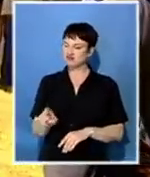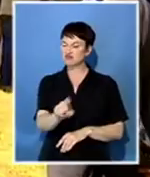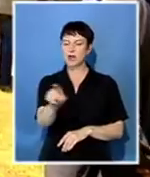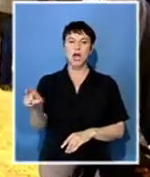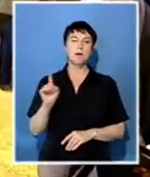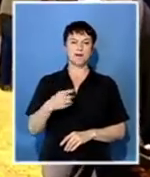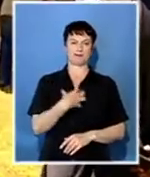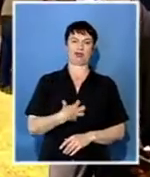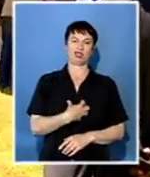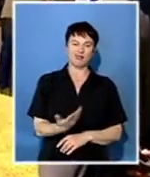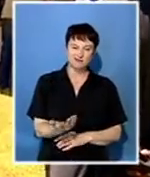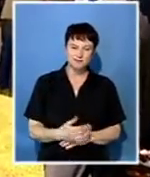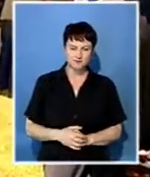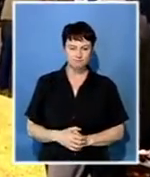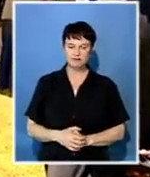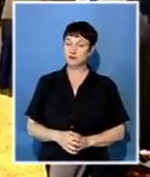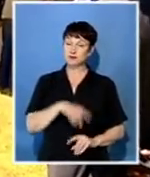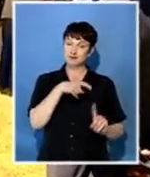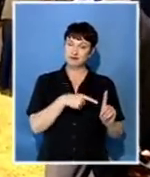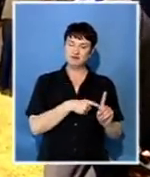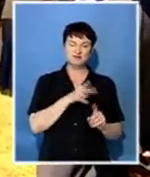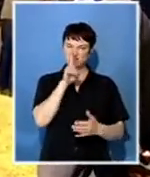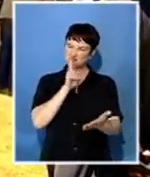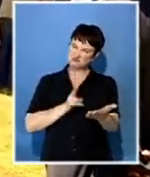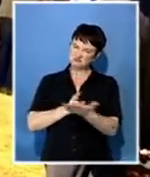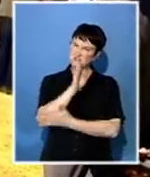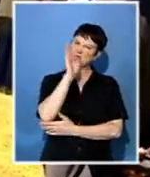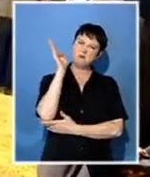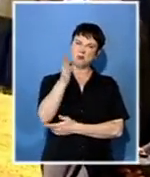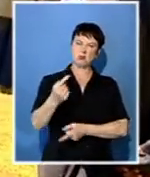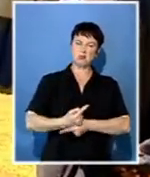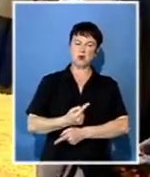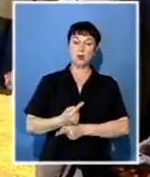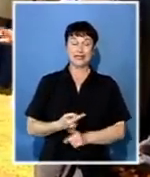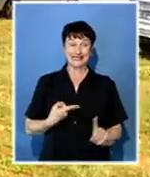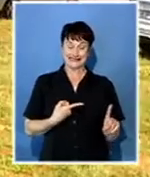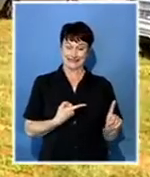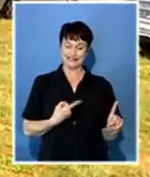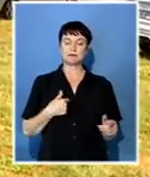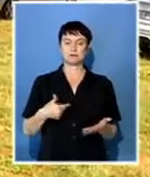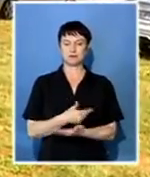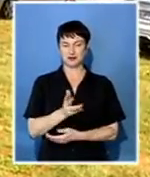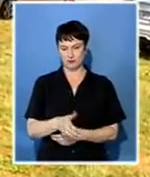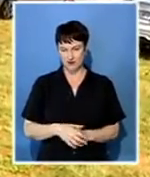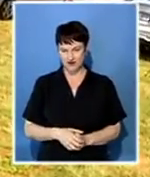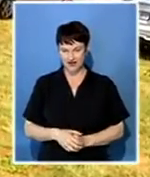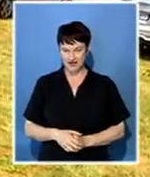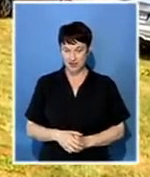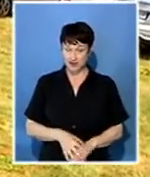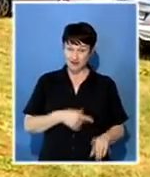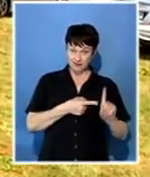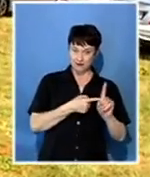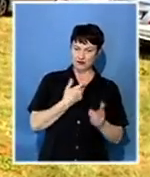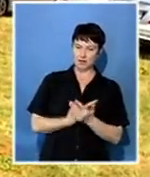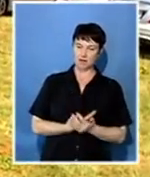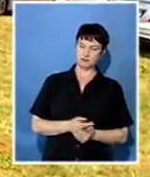John would tell the truth as it is. I'm going to miss that about him. You know, he was able to identify